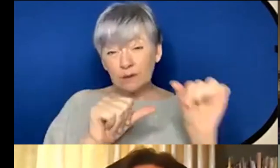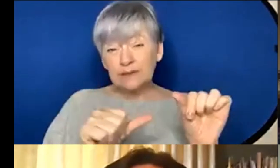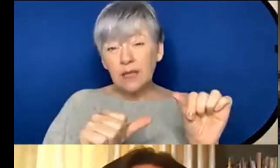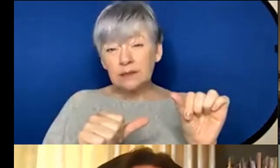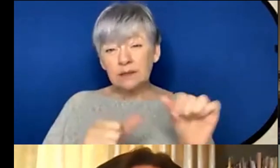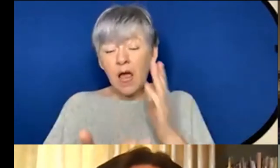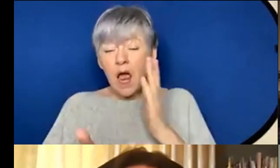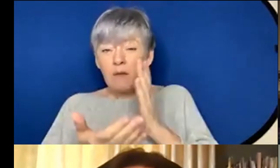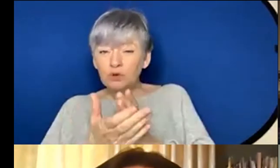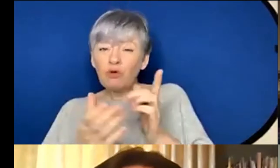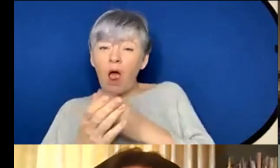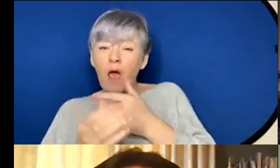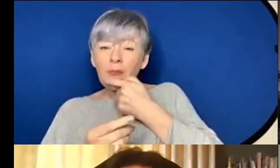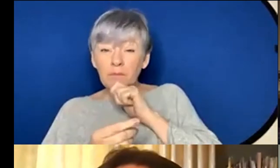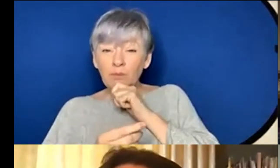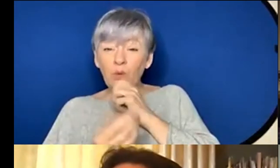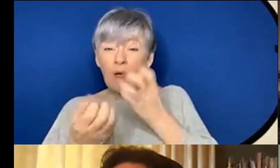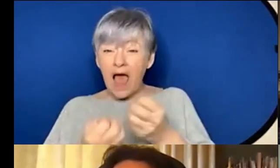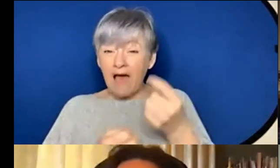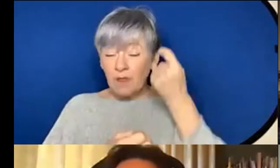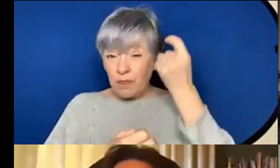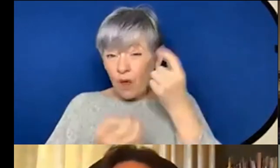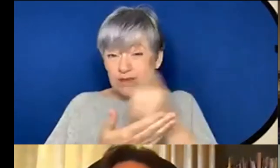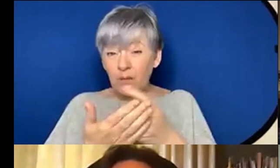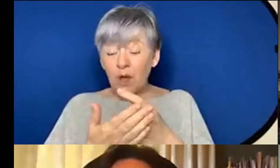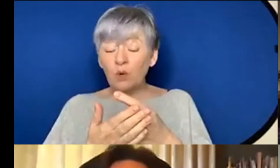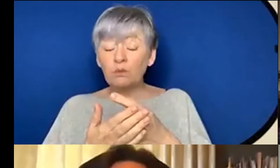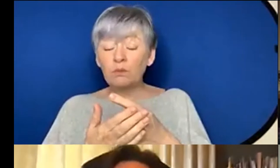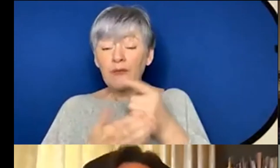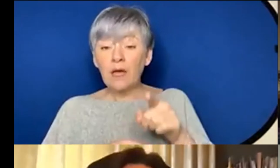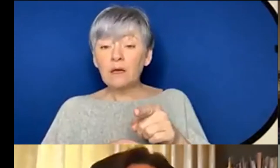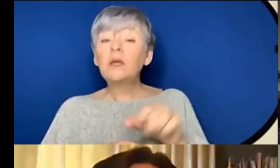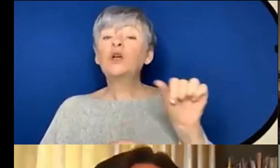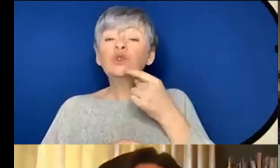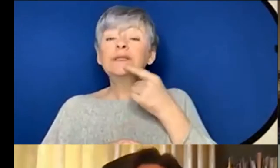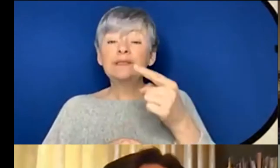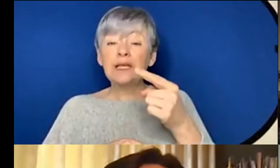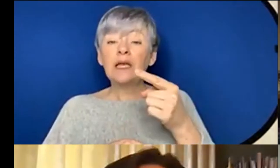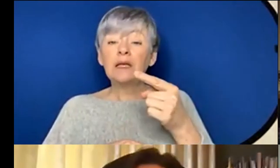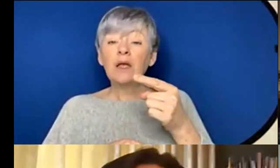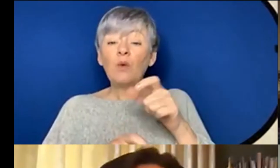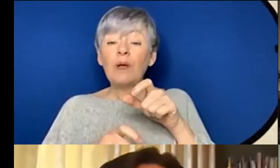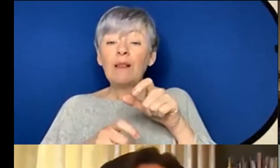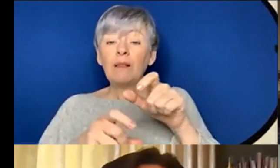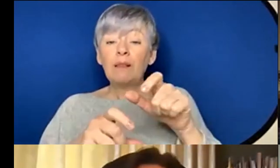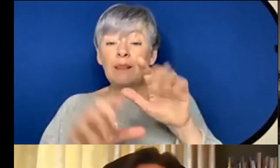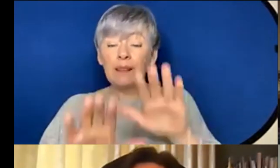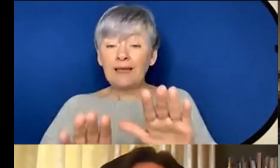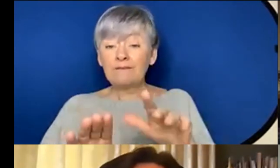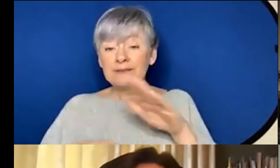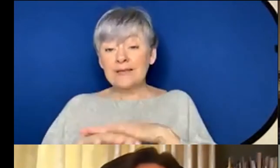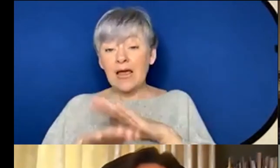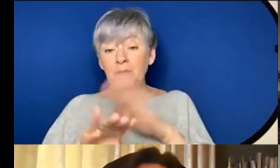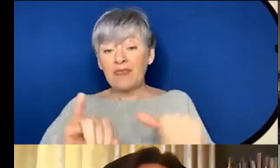people will have have some thoughts about that um I should say as well I do plan to leave us a little bit of time at the end for for questions so if you